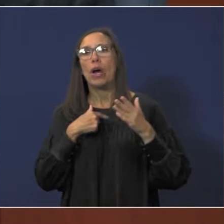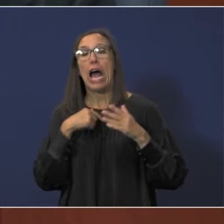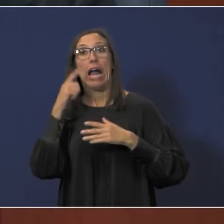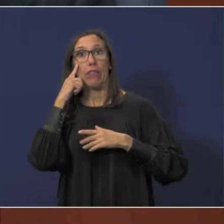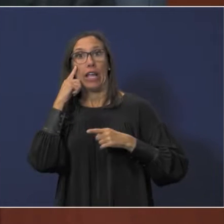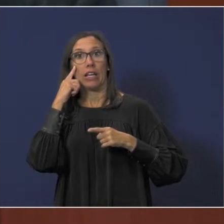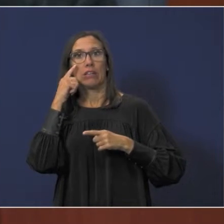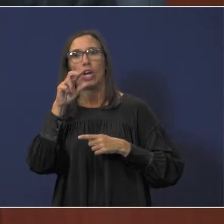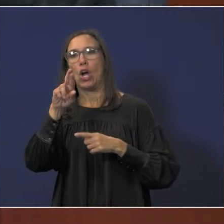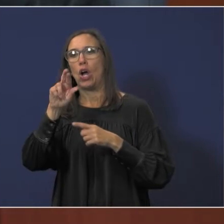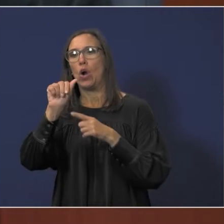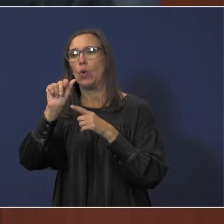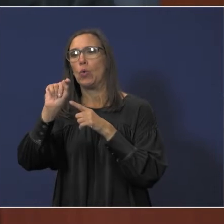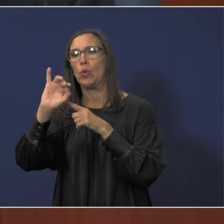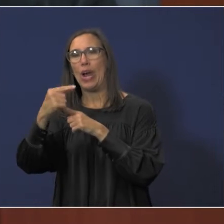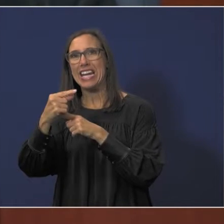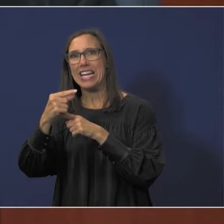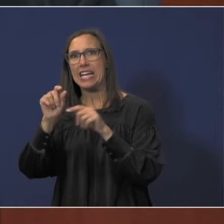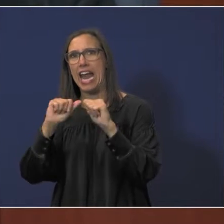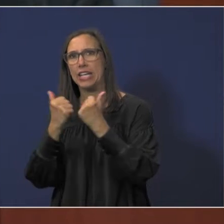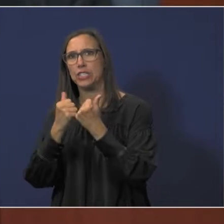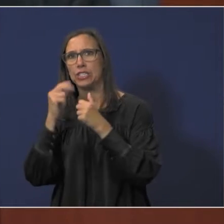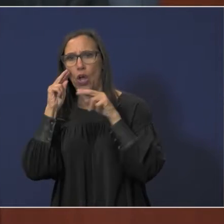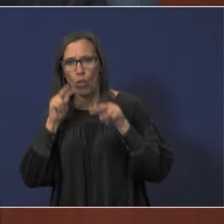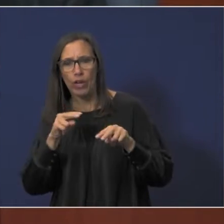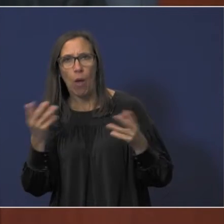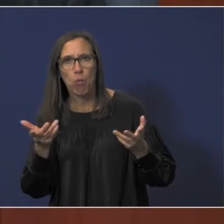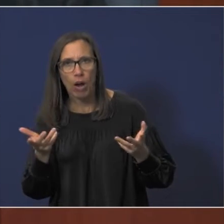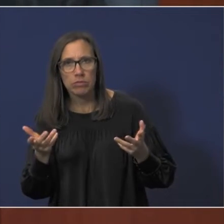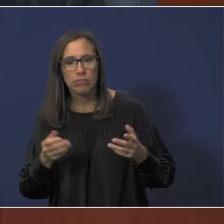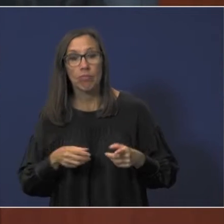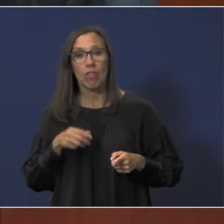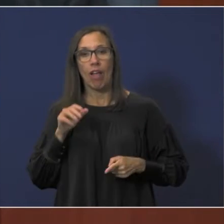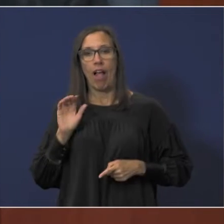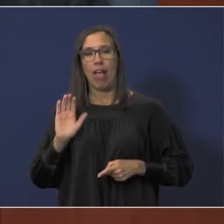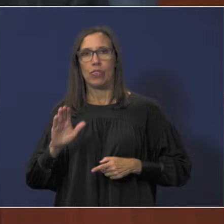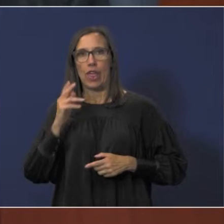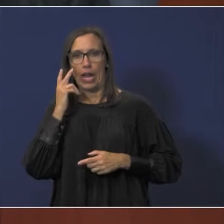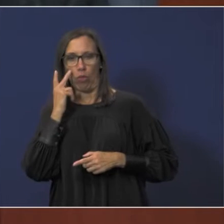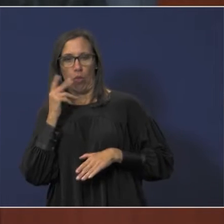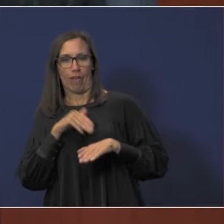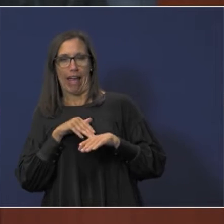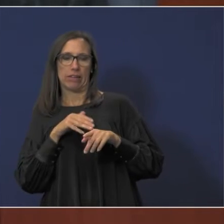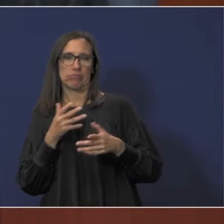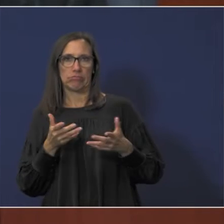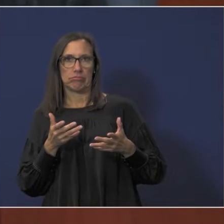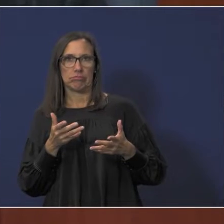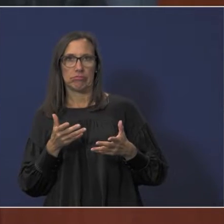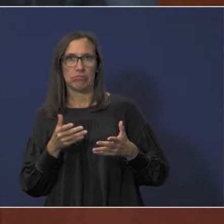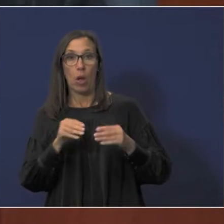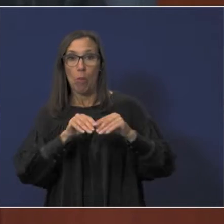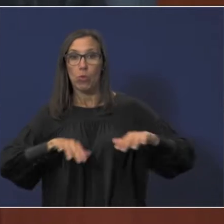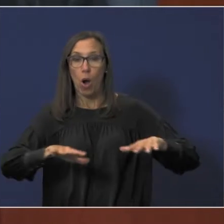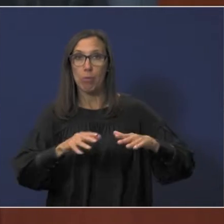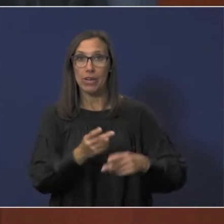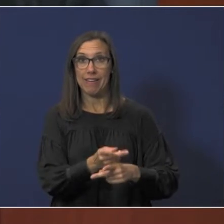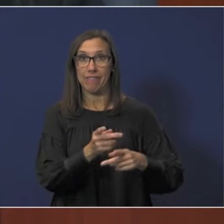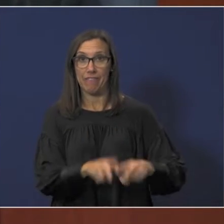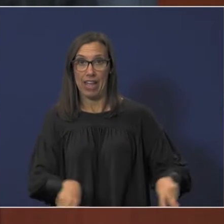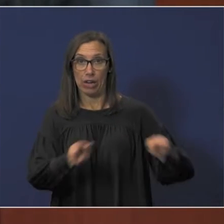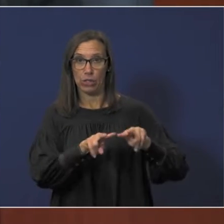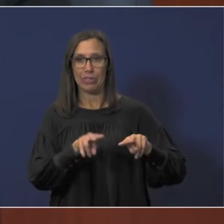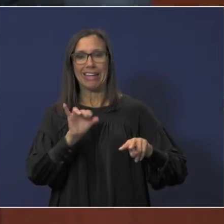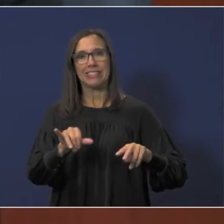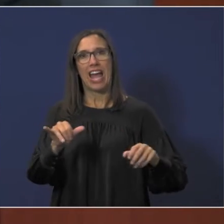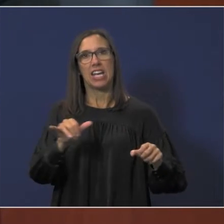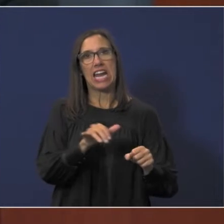is what our rating agencies look at. And our rating agencies, they look at, you know, are our property values sufficient